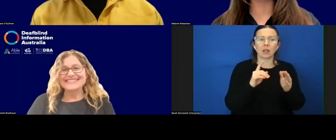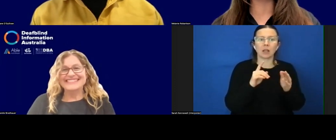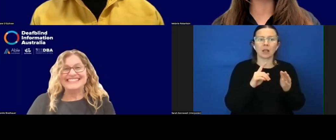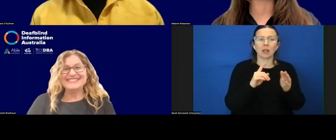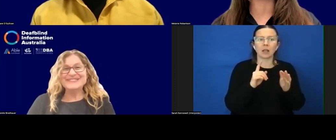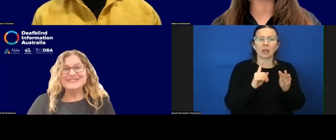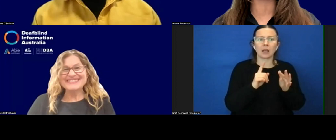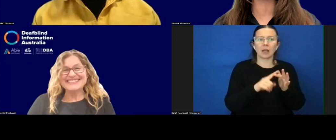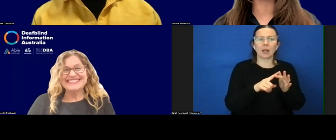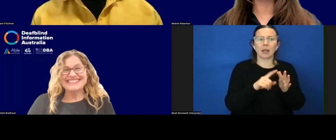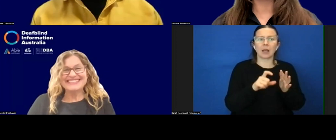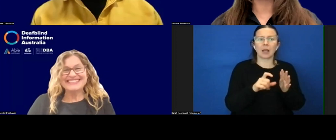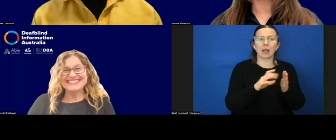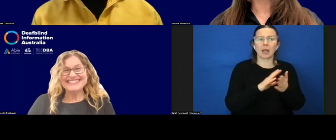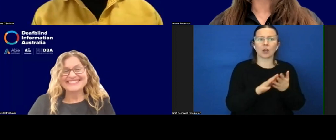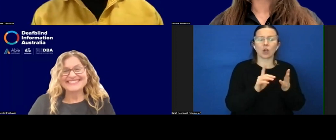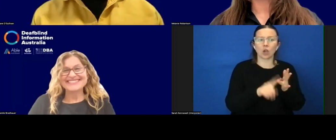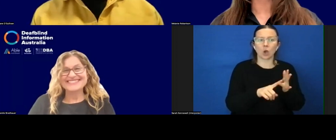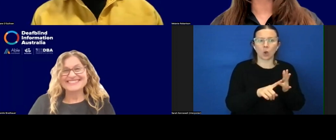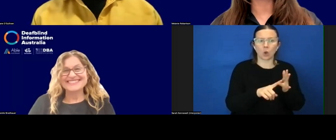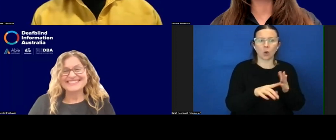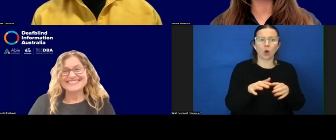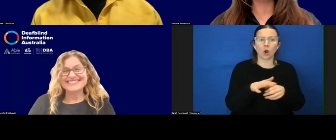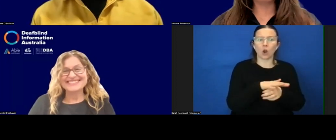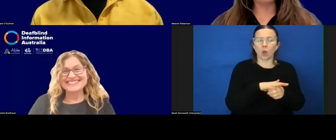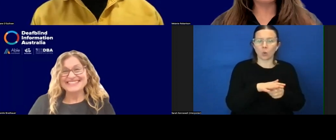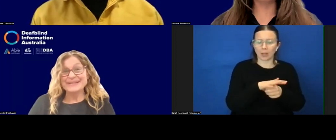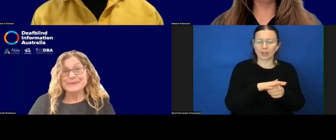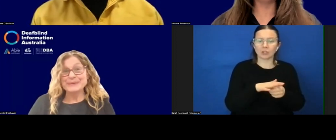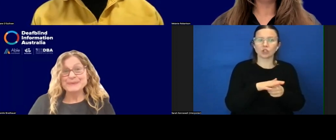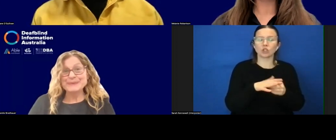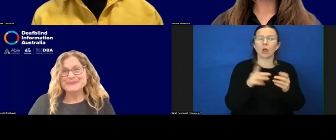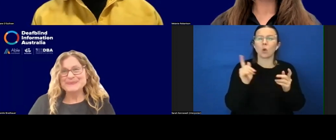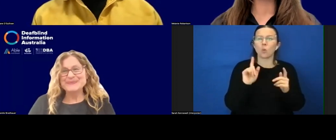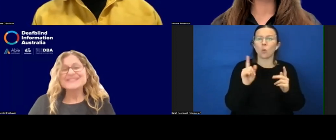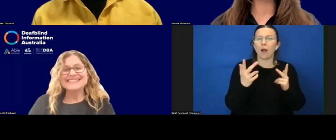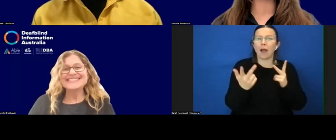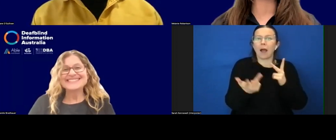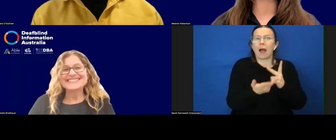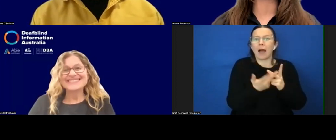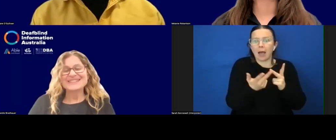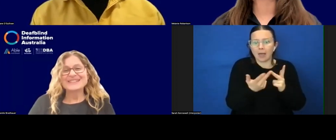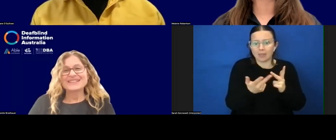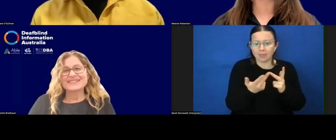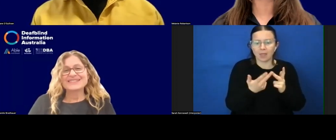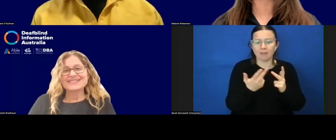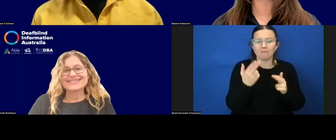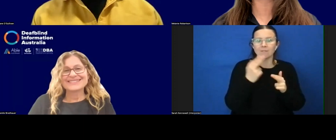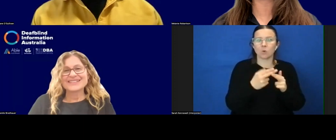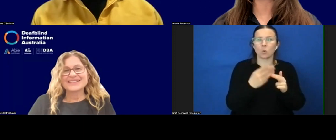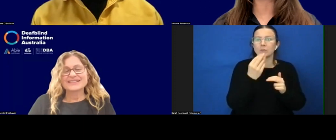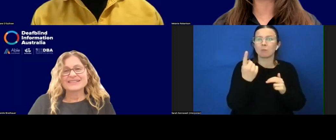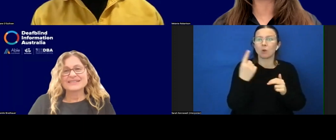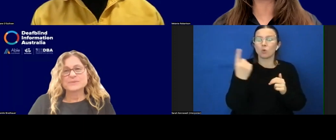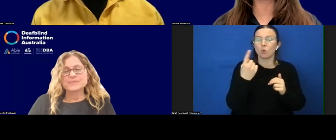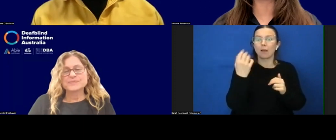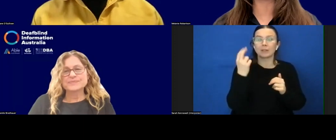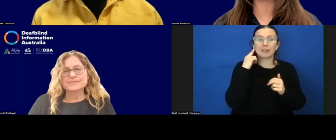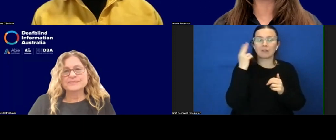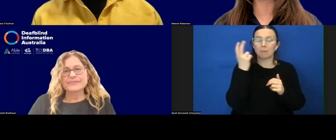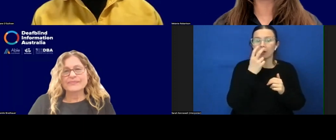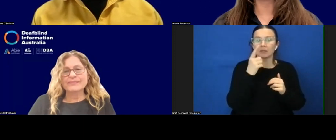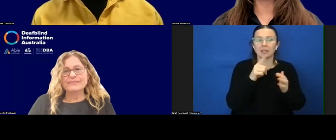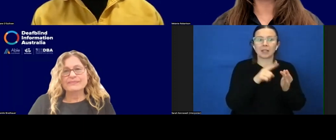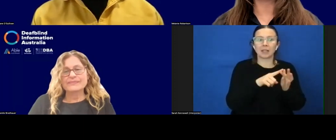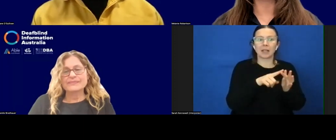and maybe any alternatives for someone with deaf blindness. So echolocation